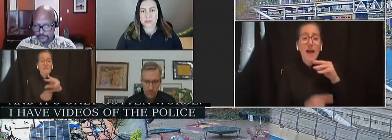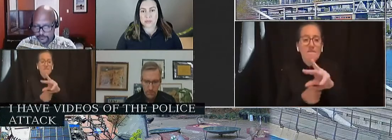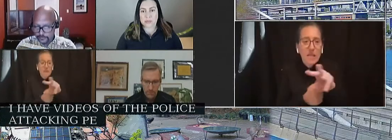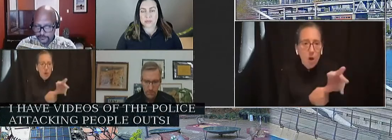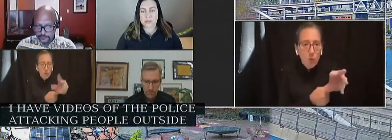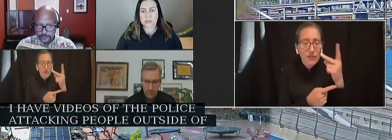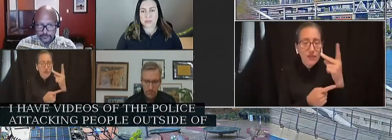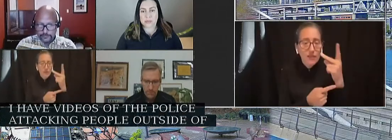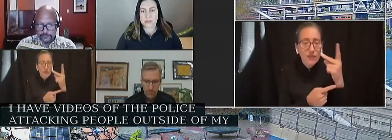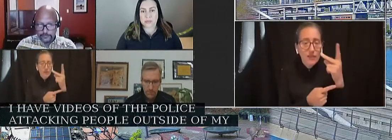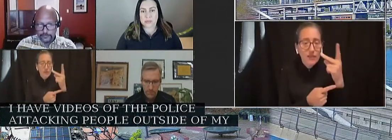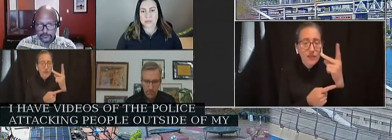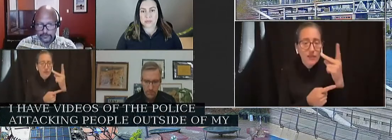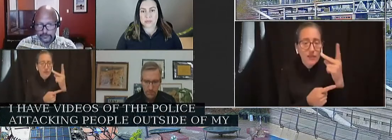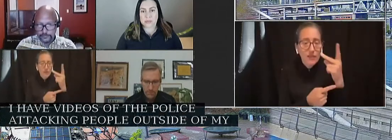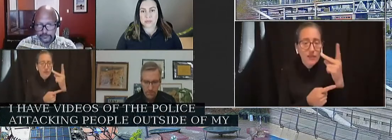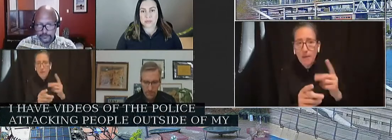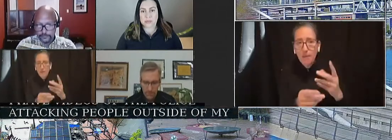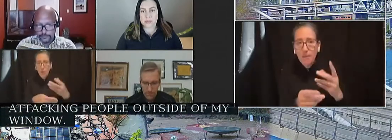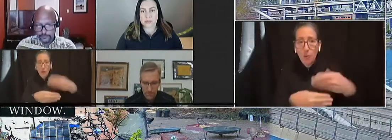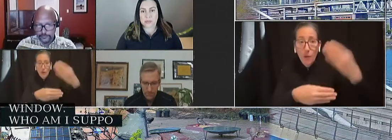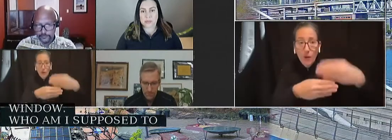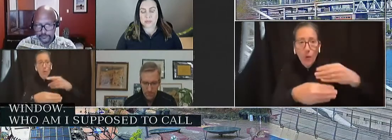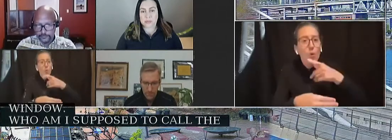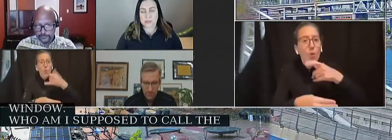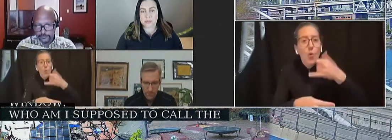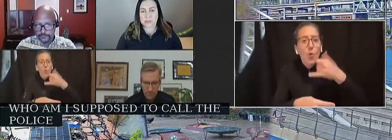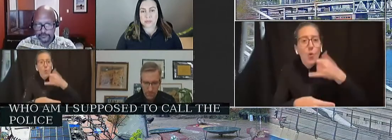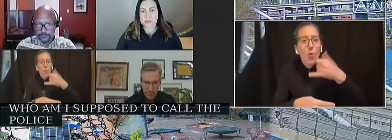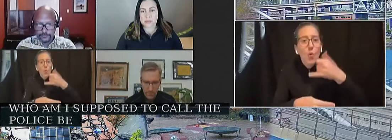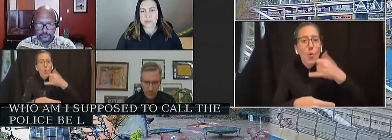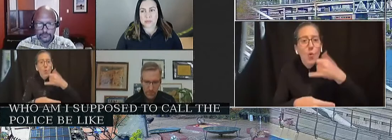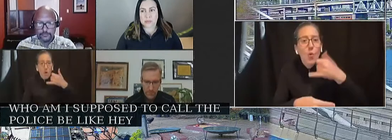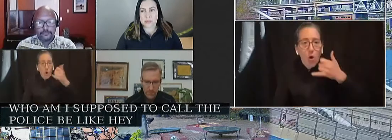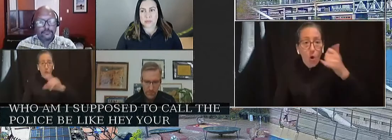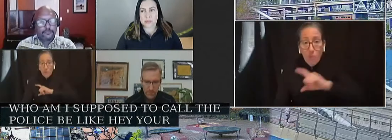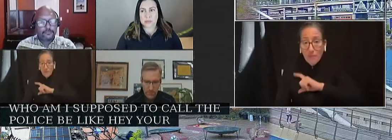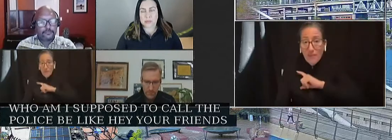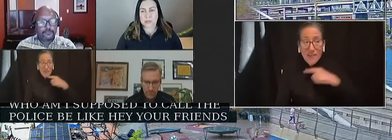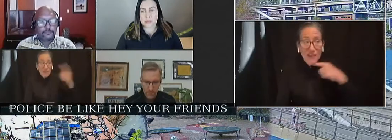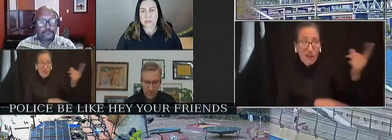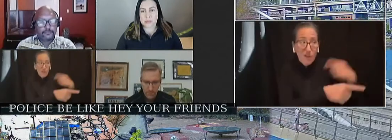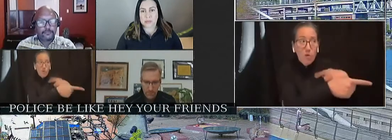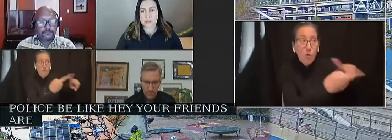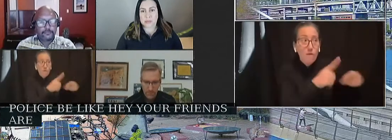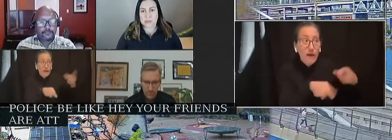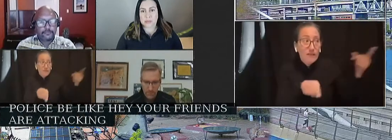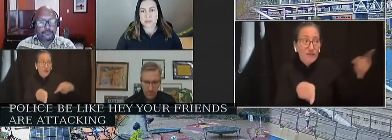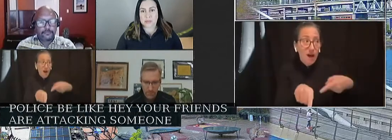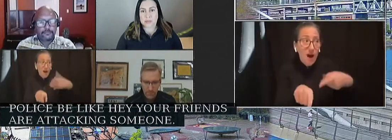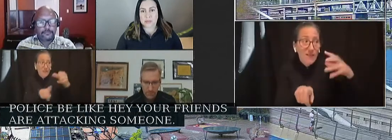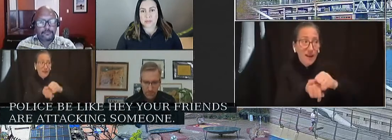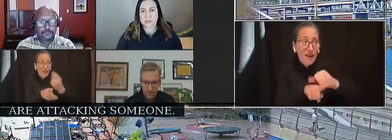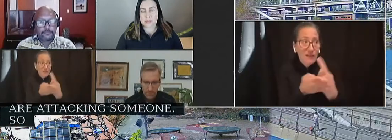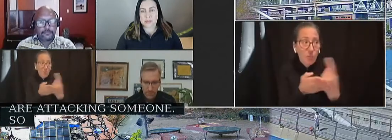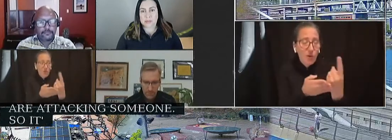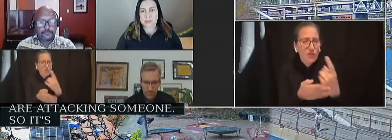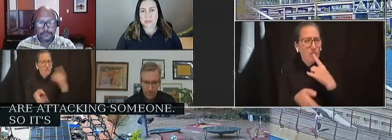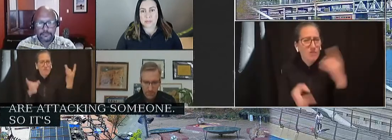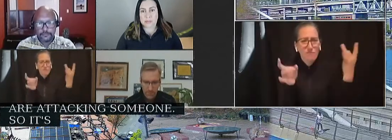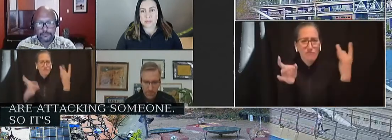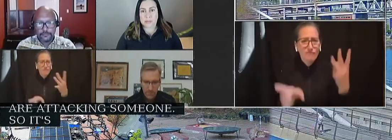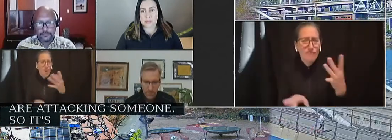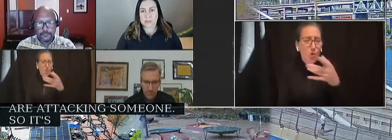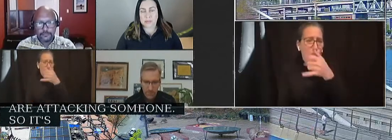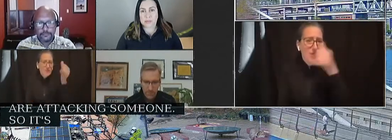window. Who am I supposed to call the police and be like, hey, your friends are attacking someone? So it's just, it's asinine for me to